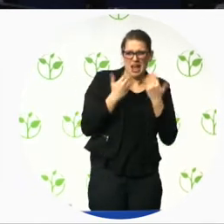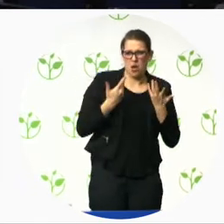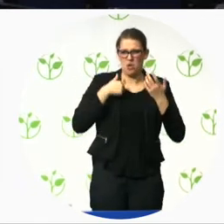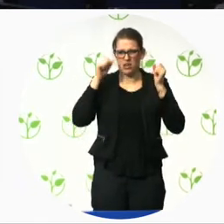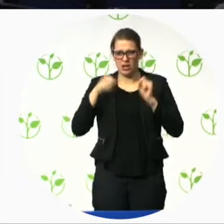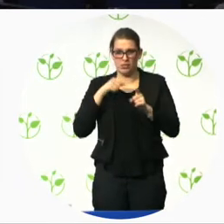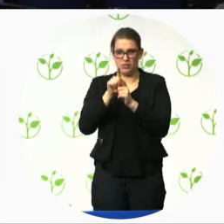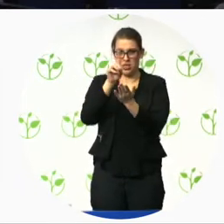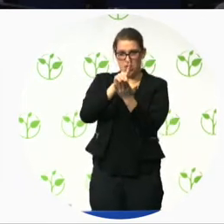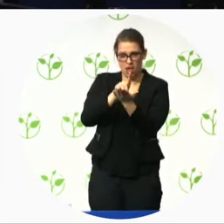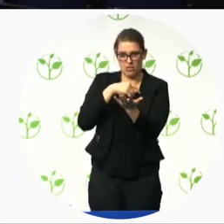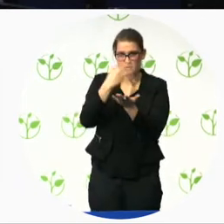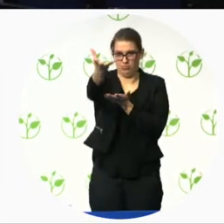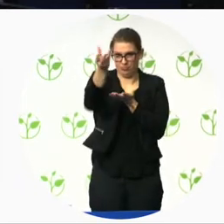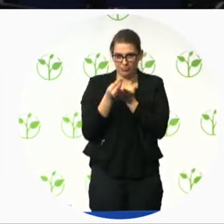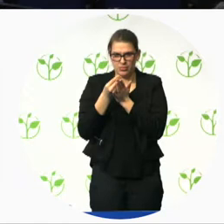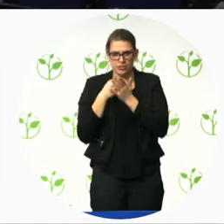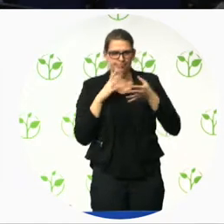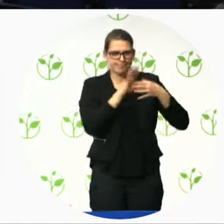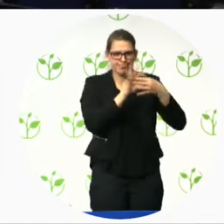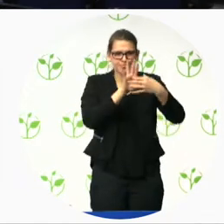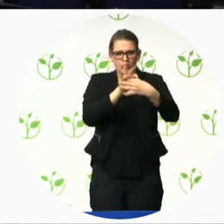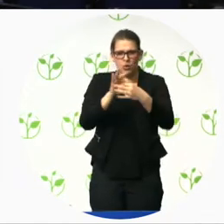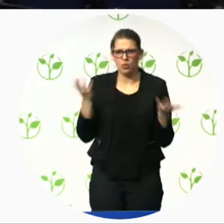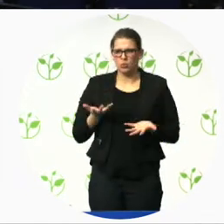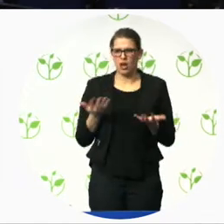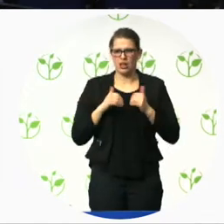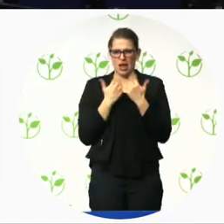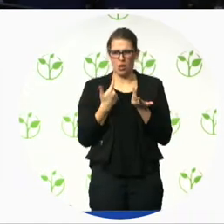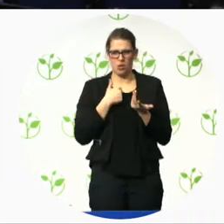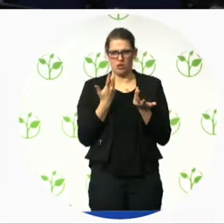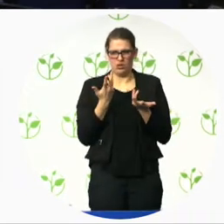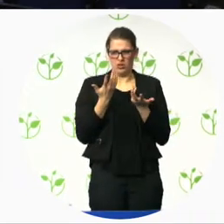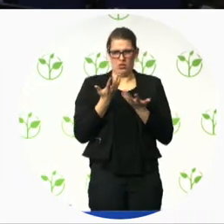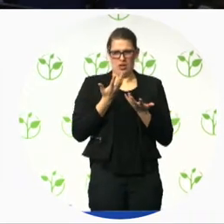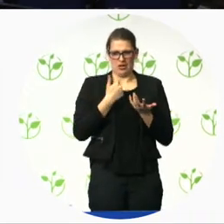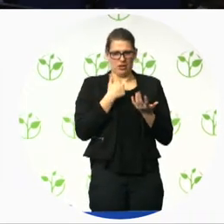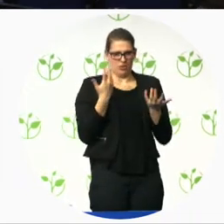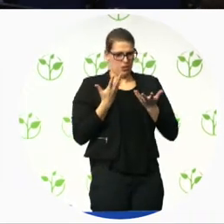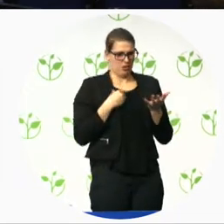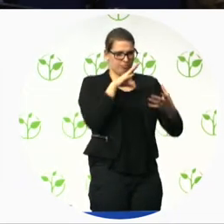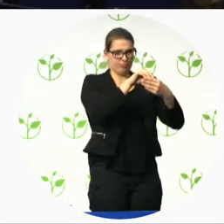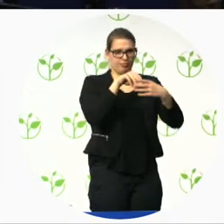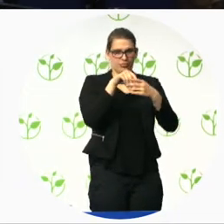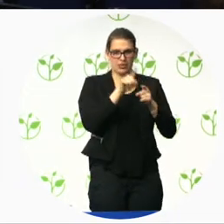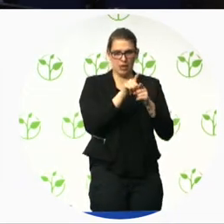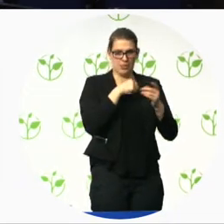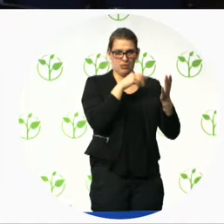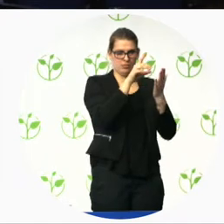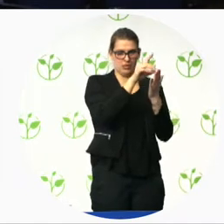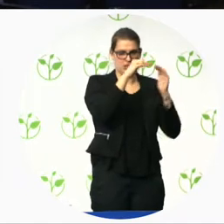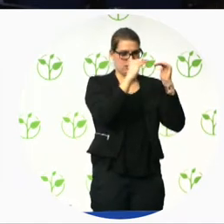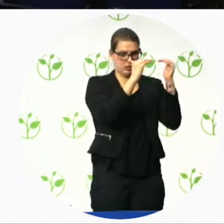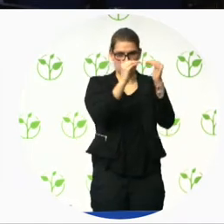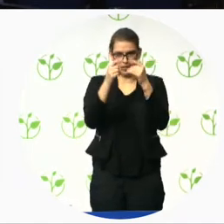accessibility laws and what should constitute standard manuals as regards to